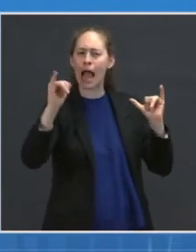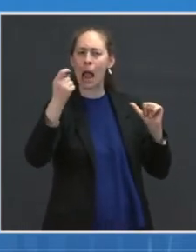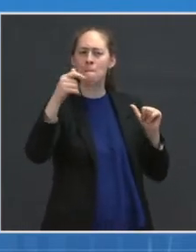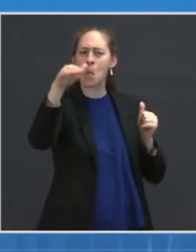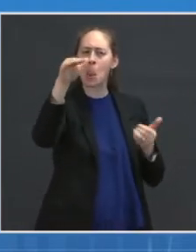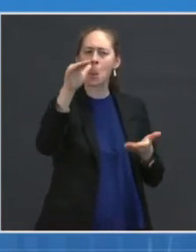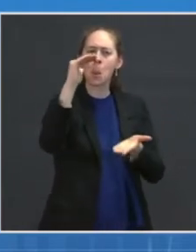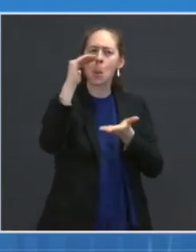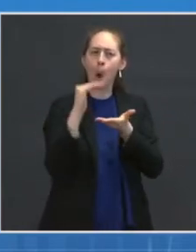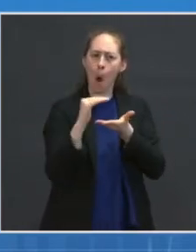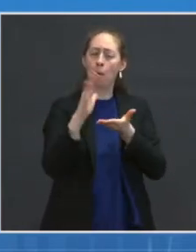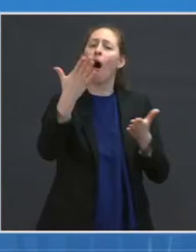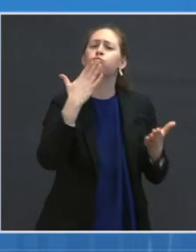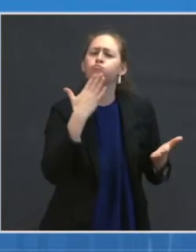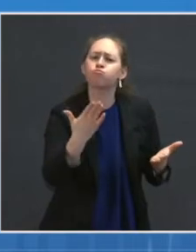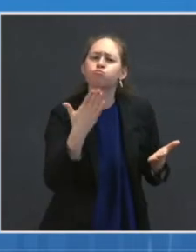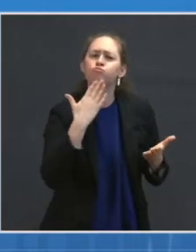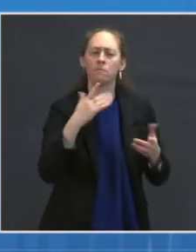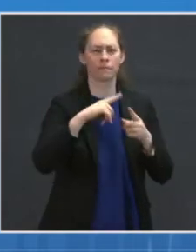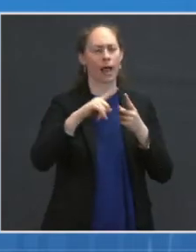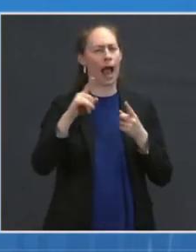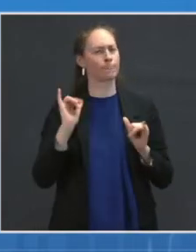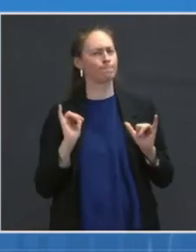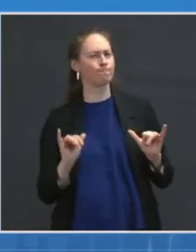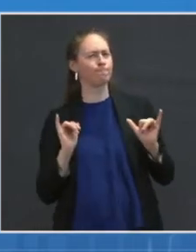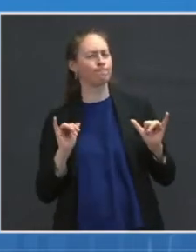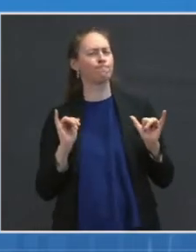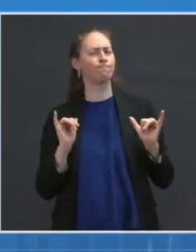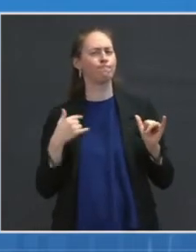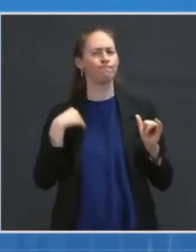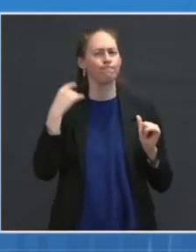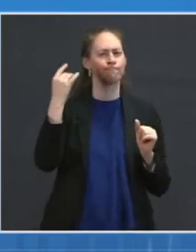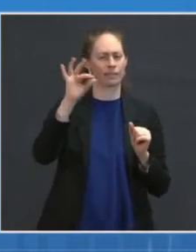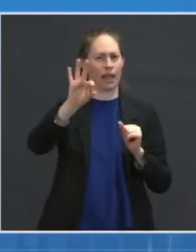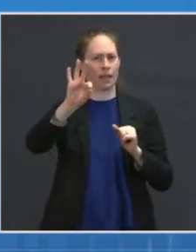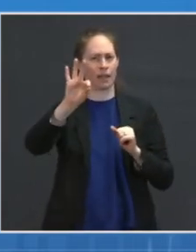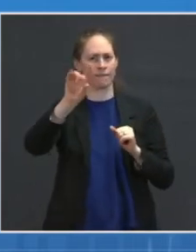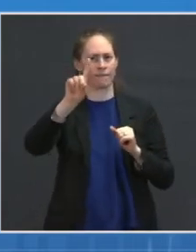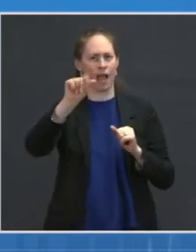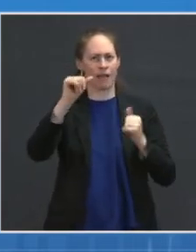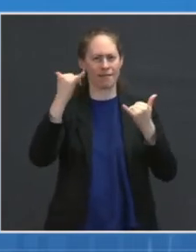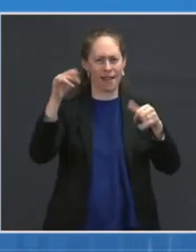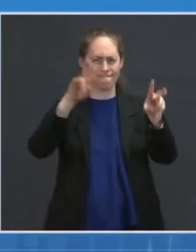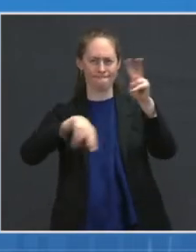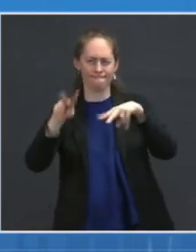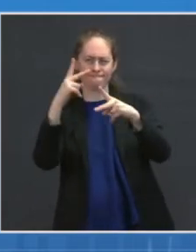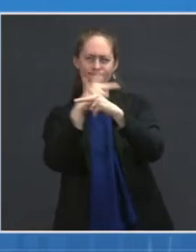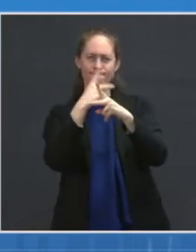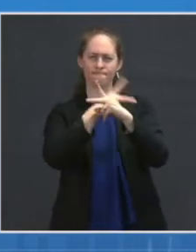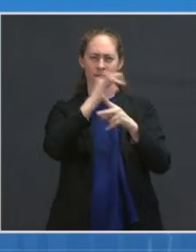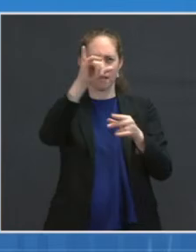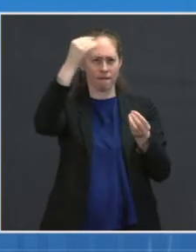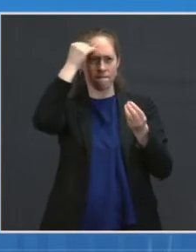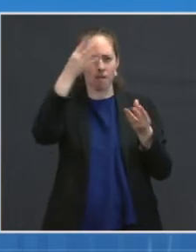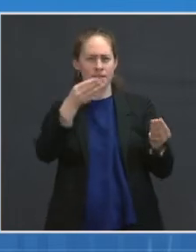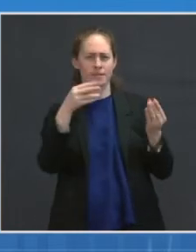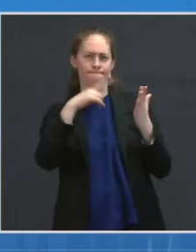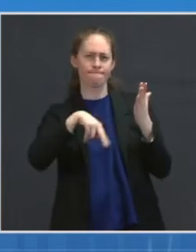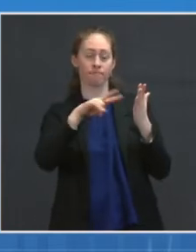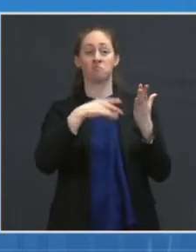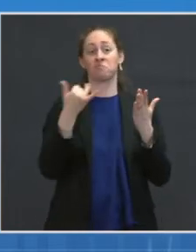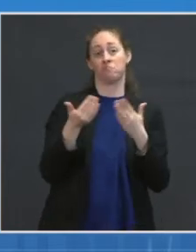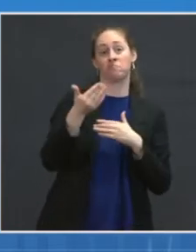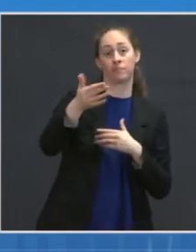reviewed at the FDA for the U.S. data. And on February the 26th, the FDA will